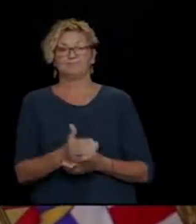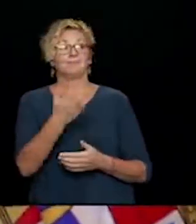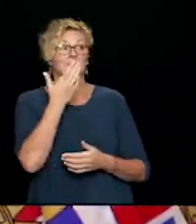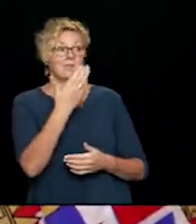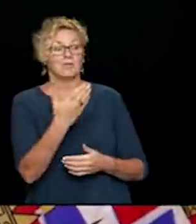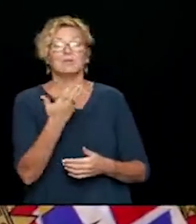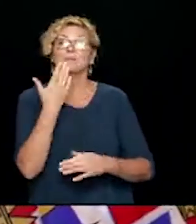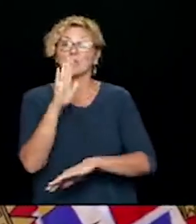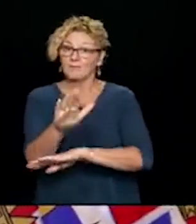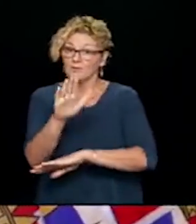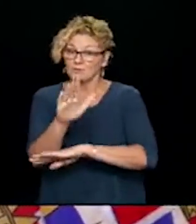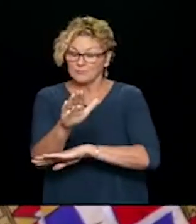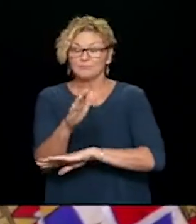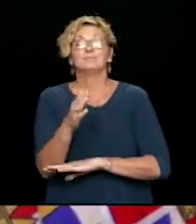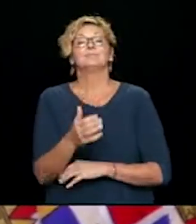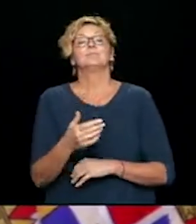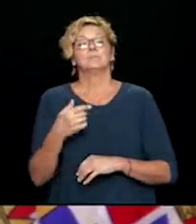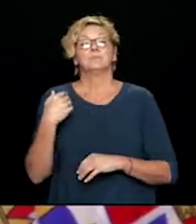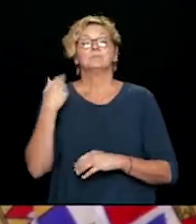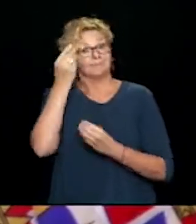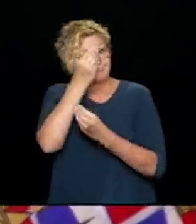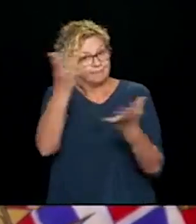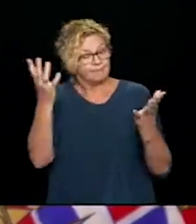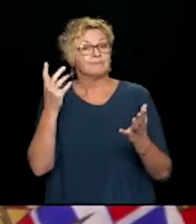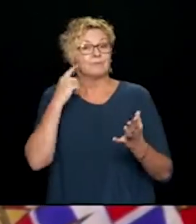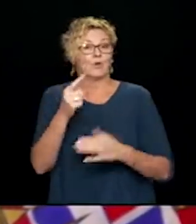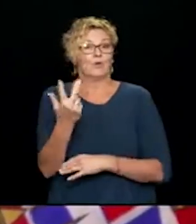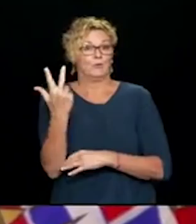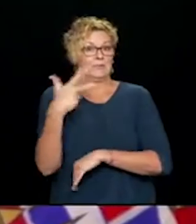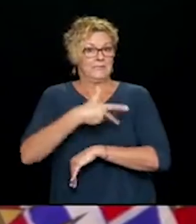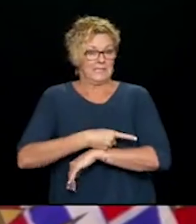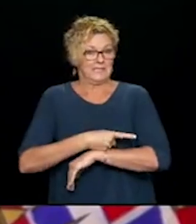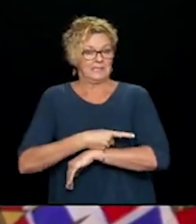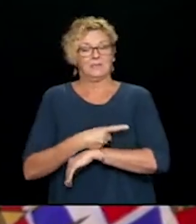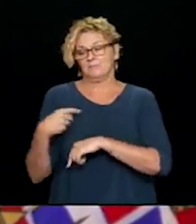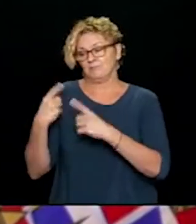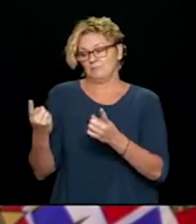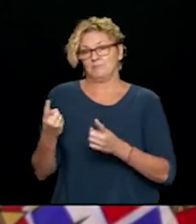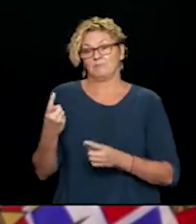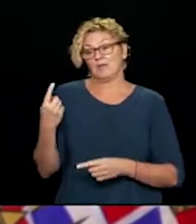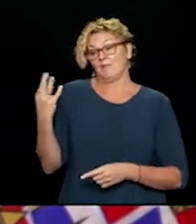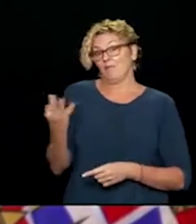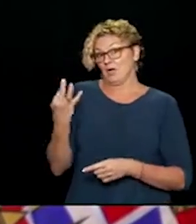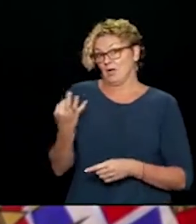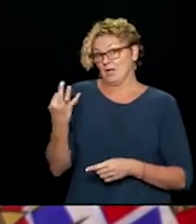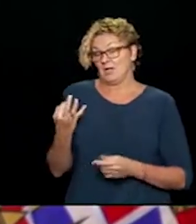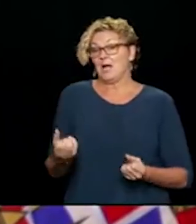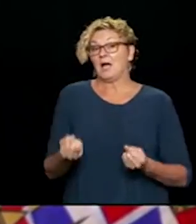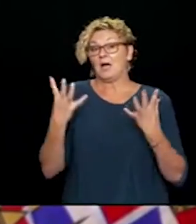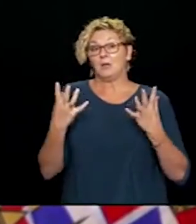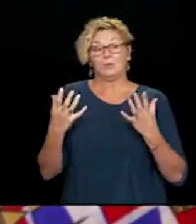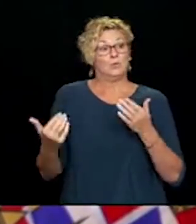Thank you, good afternoon. So we're reporting for three reporting periods today. From Friday